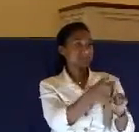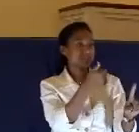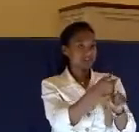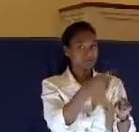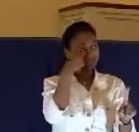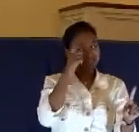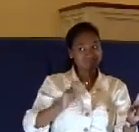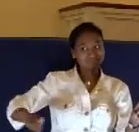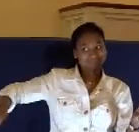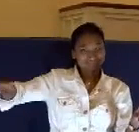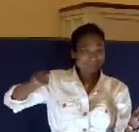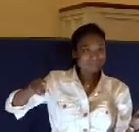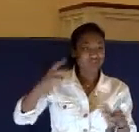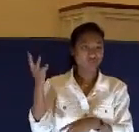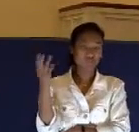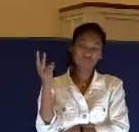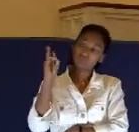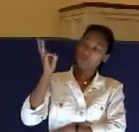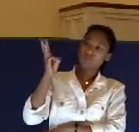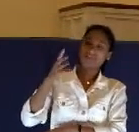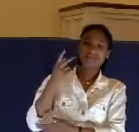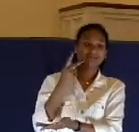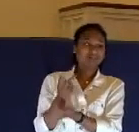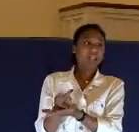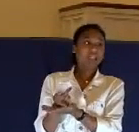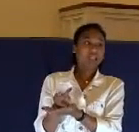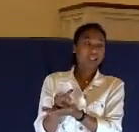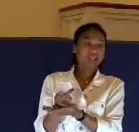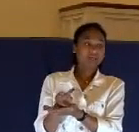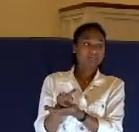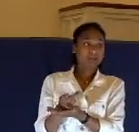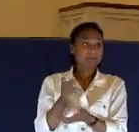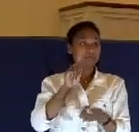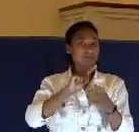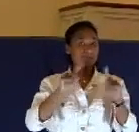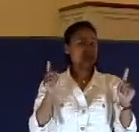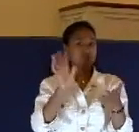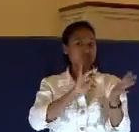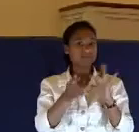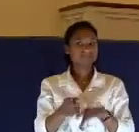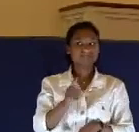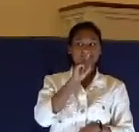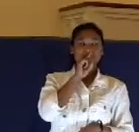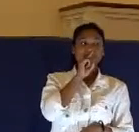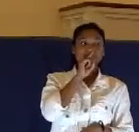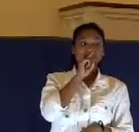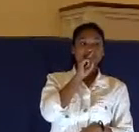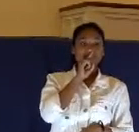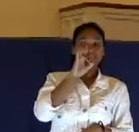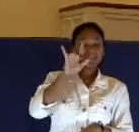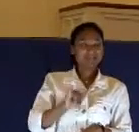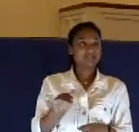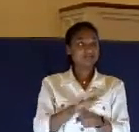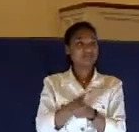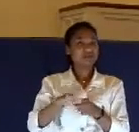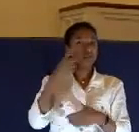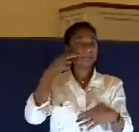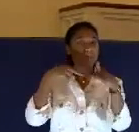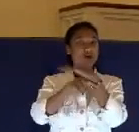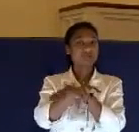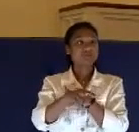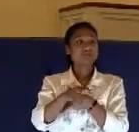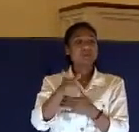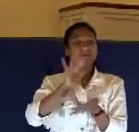fell through. And the Bible says Jesus remained silent. And in this, he fulfilled prophecy. As a lamb before her